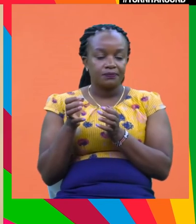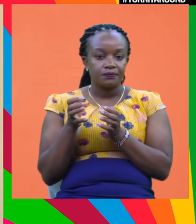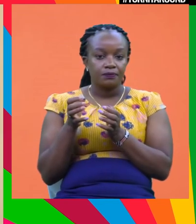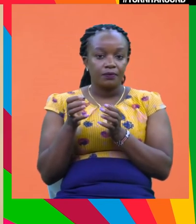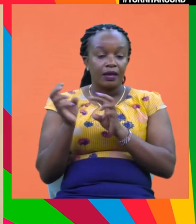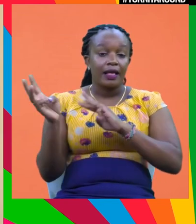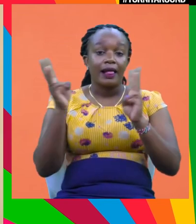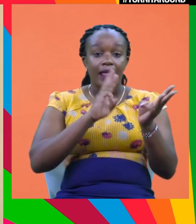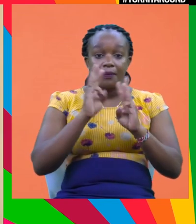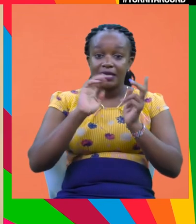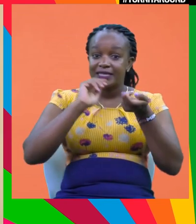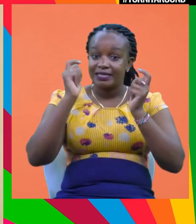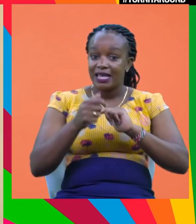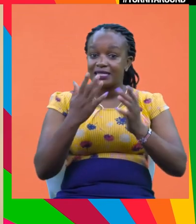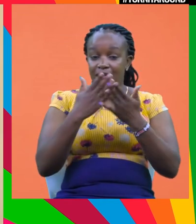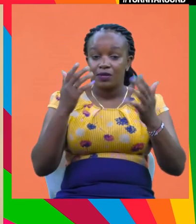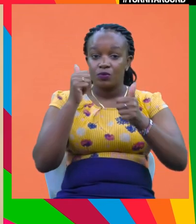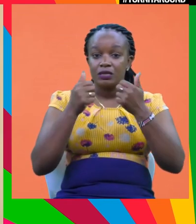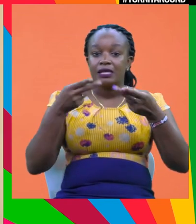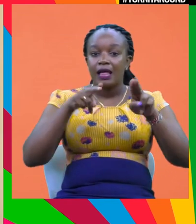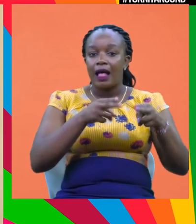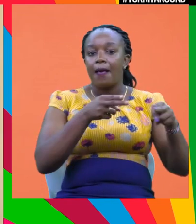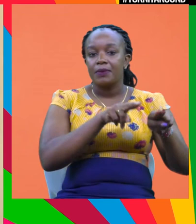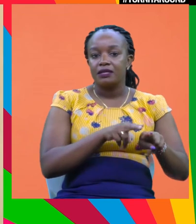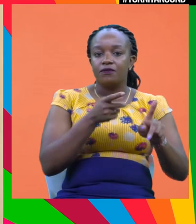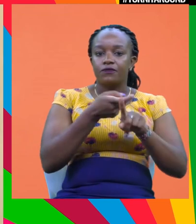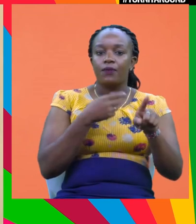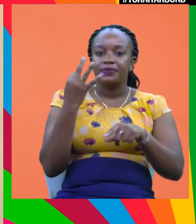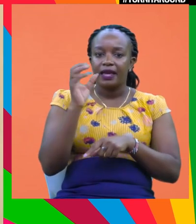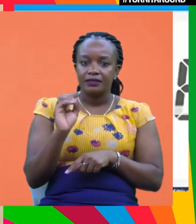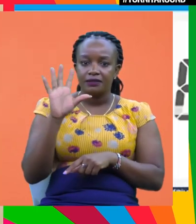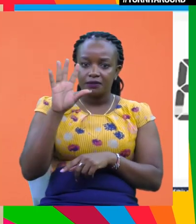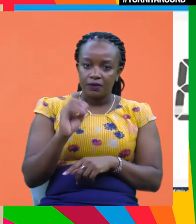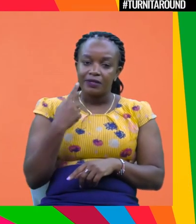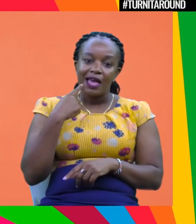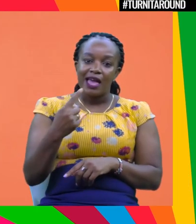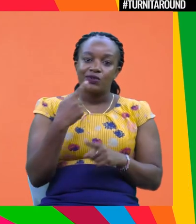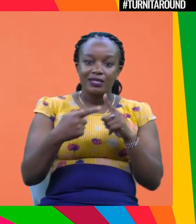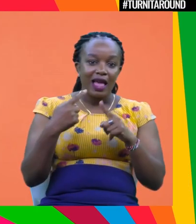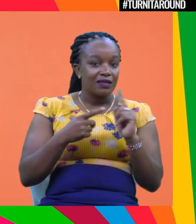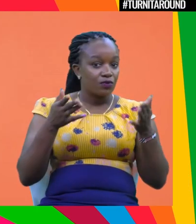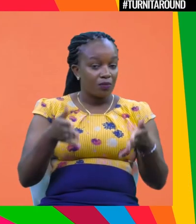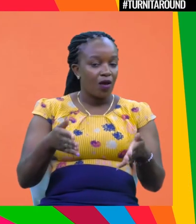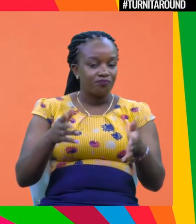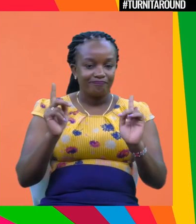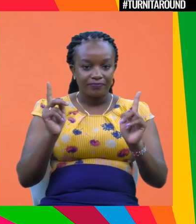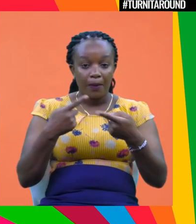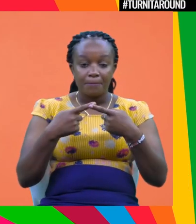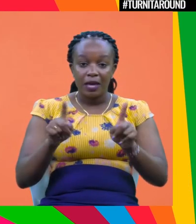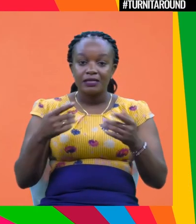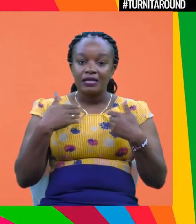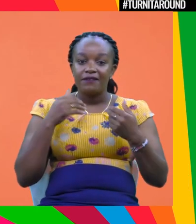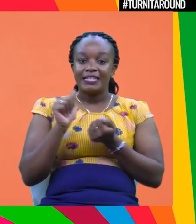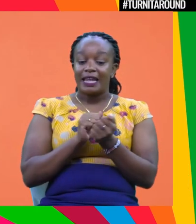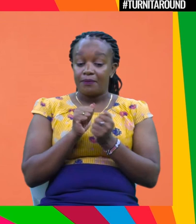climate change is not something that's going to be happening from, you know, 30, 50, a hundred years from now, but it's, it's actually having damage right now.